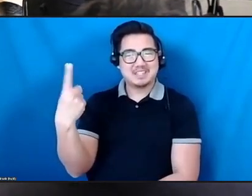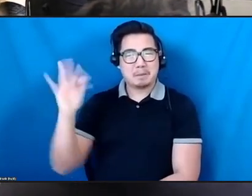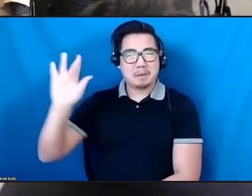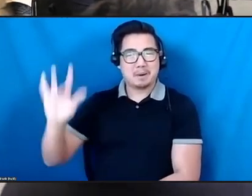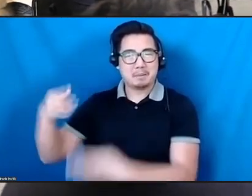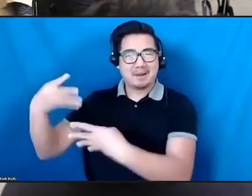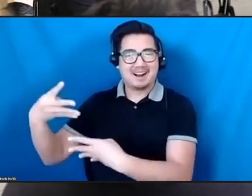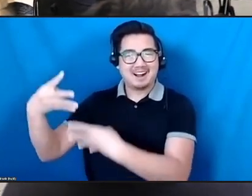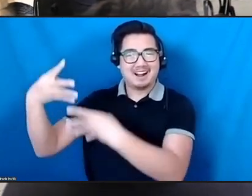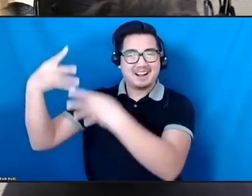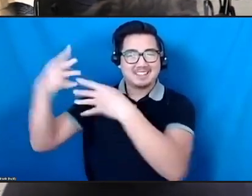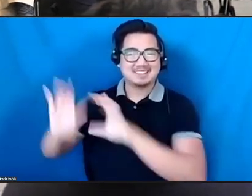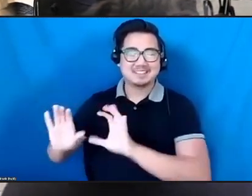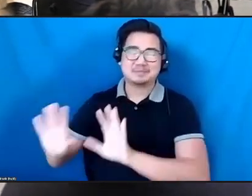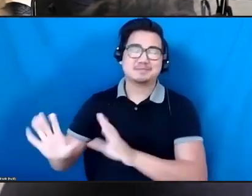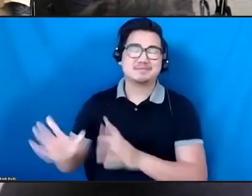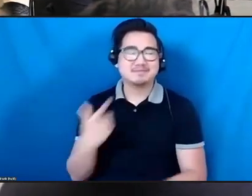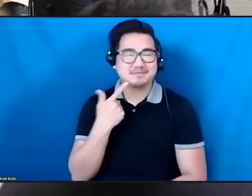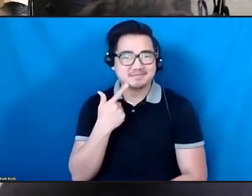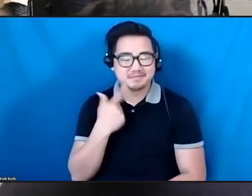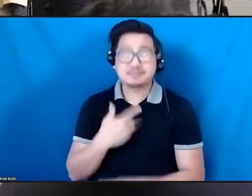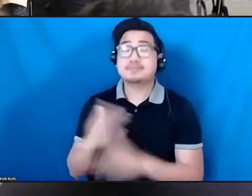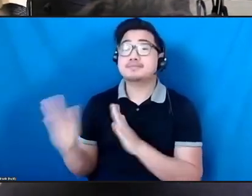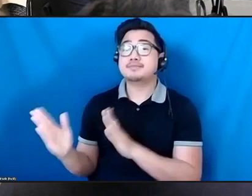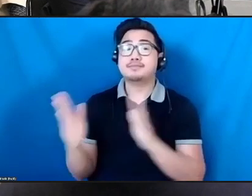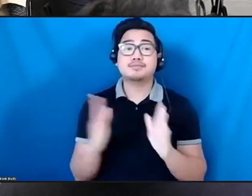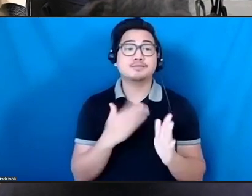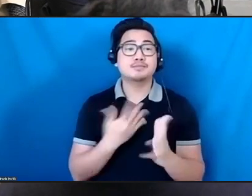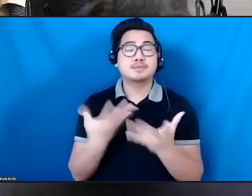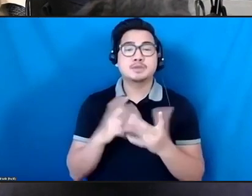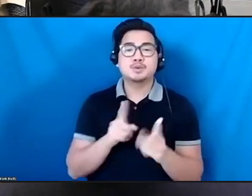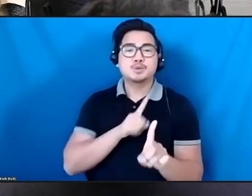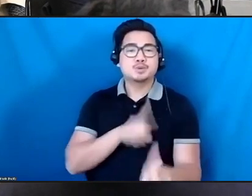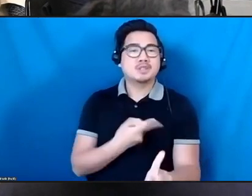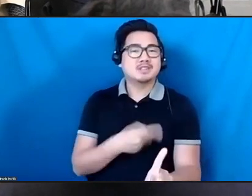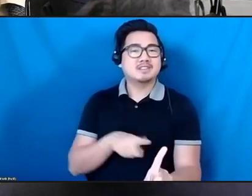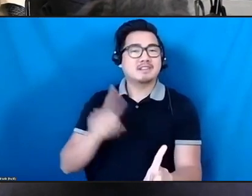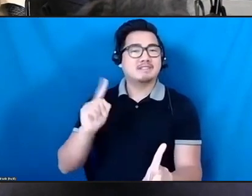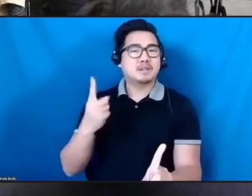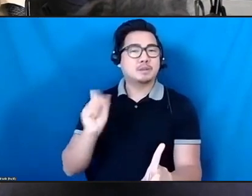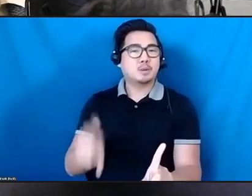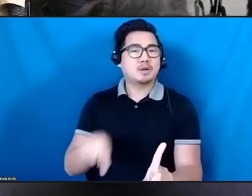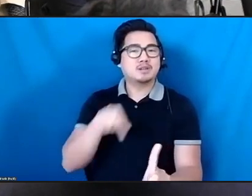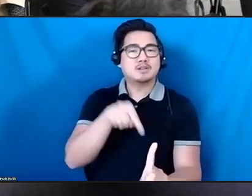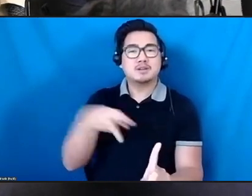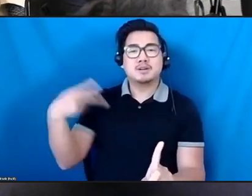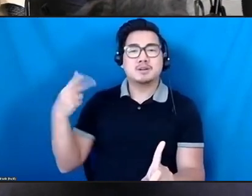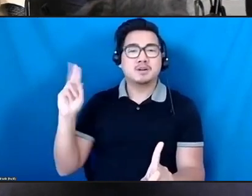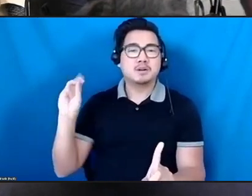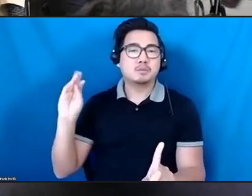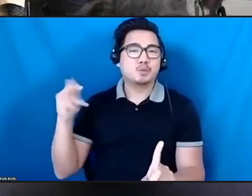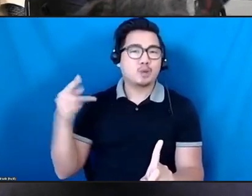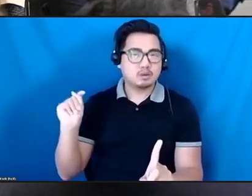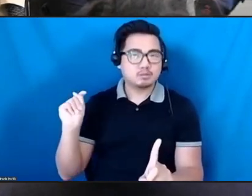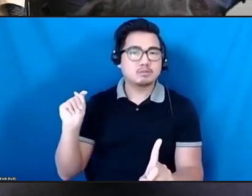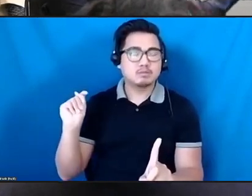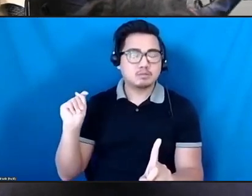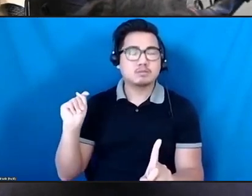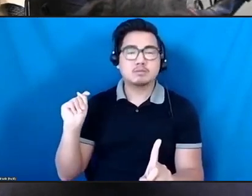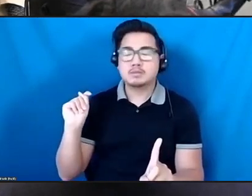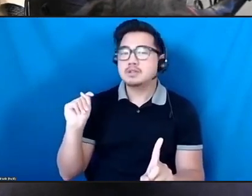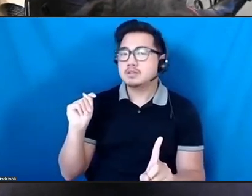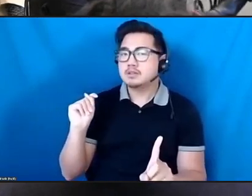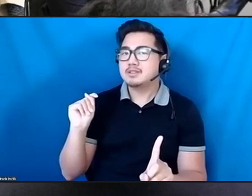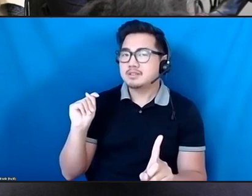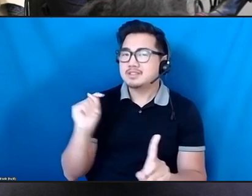wanted to go back to maybe the original prompt, Emil, about hurdles. No, no, it's fine. And this is more from the